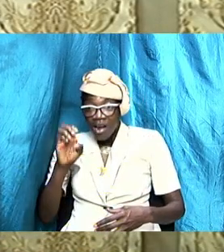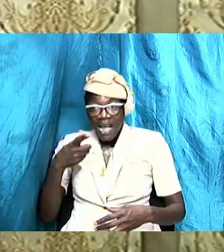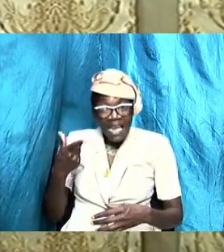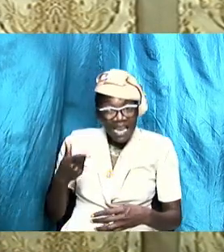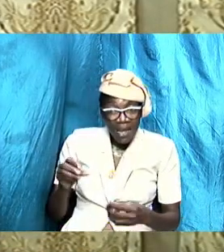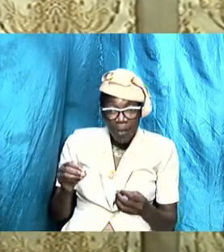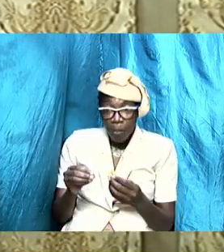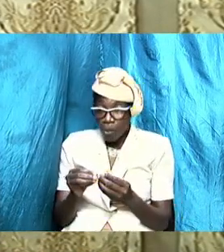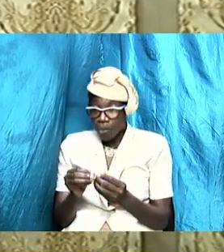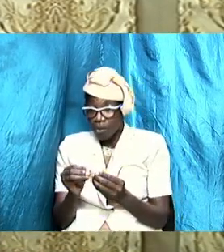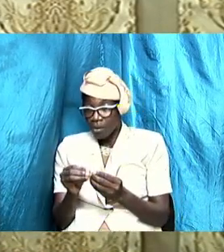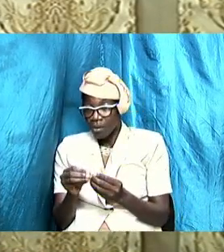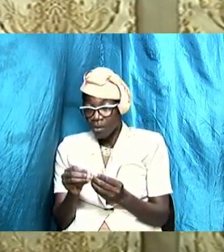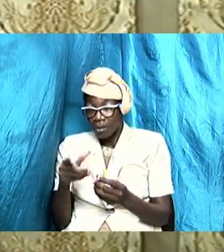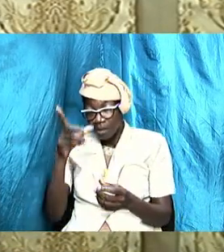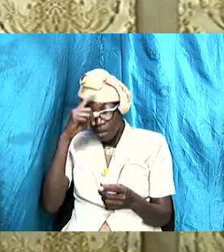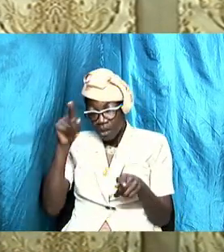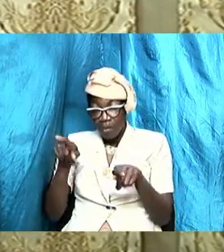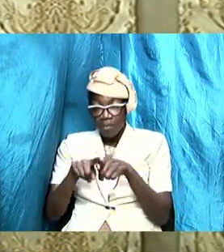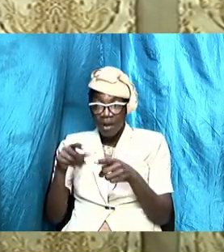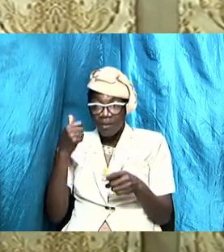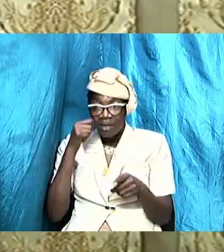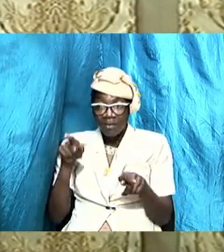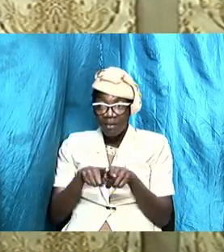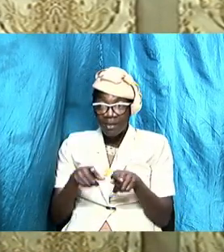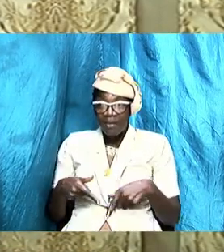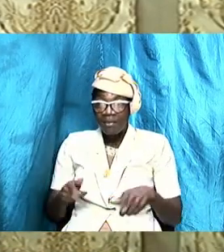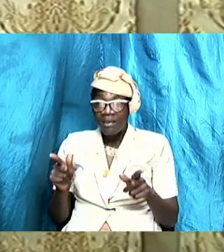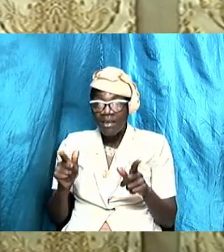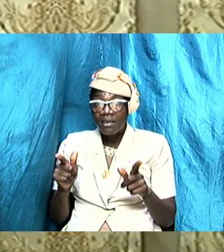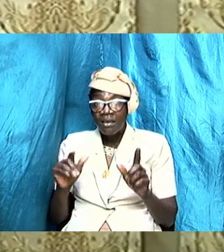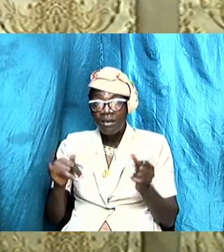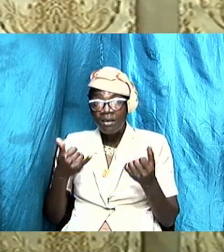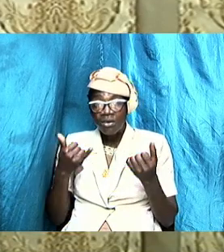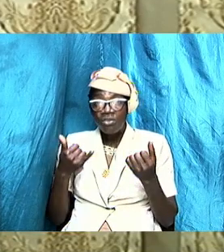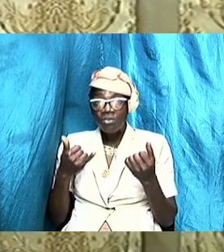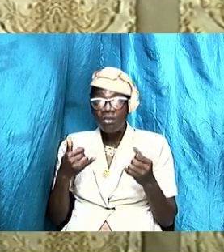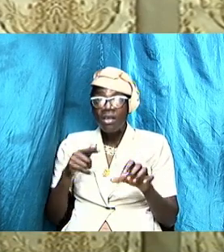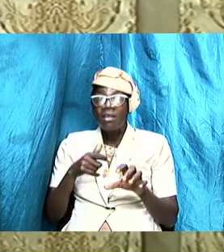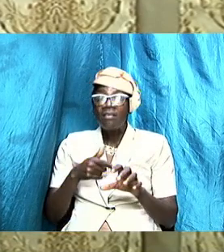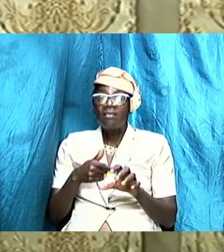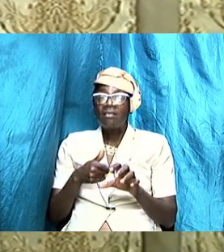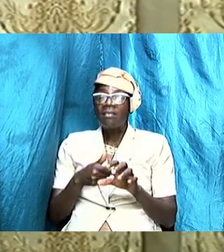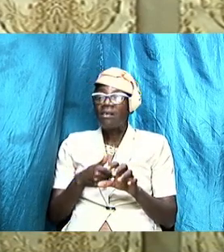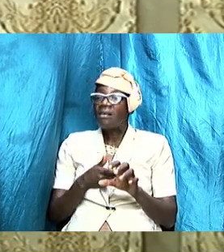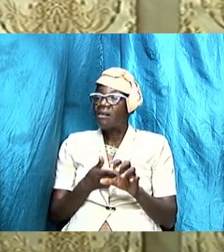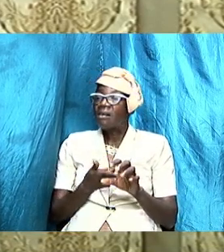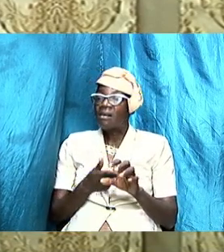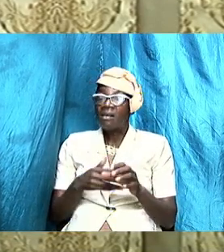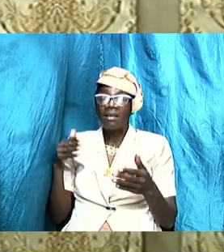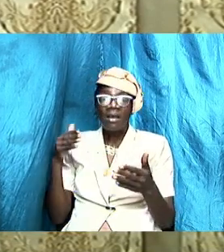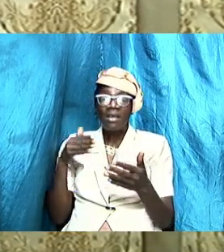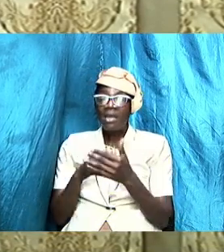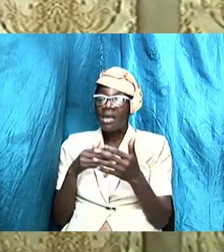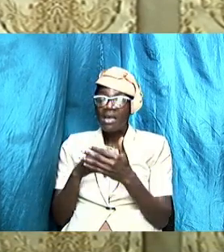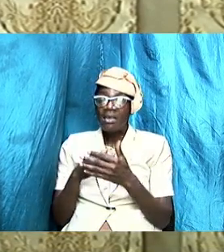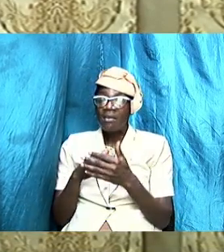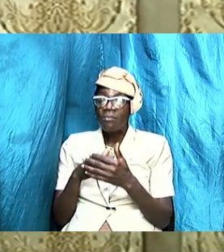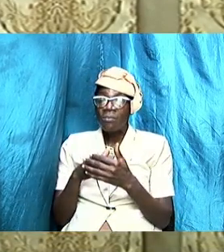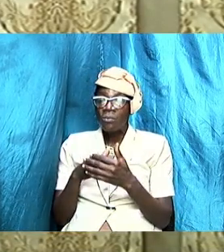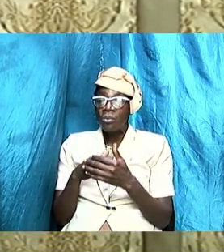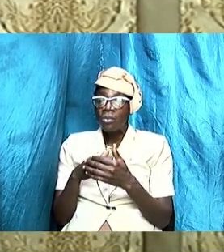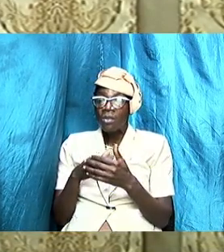brothers and sisters let us get back to basics in terms of our Christianity